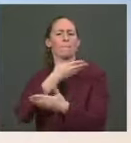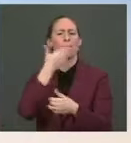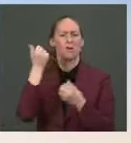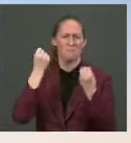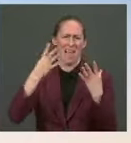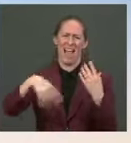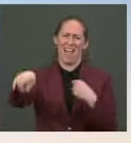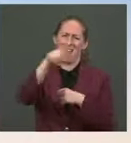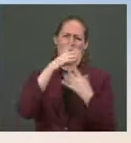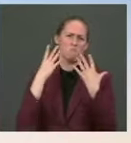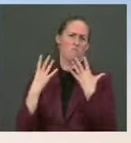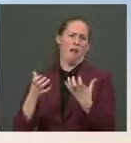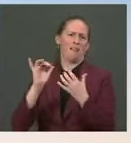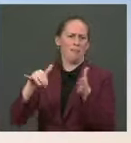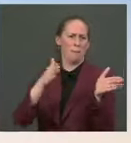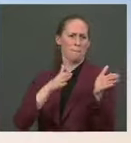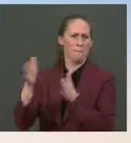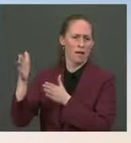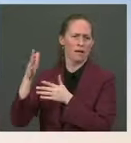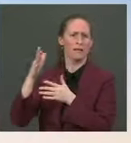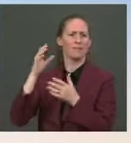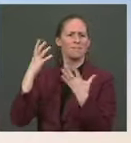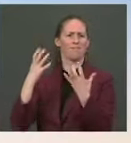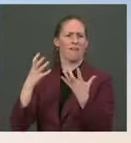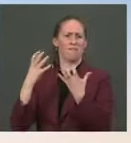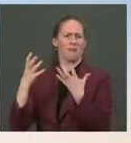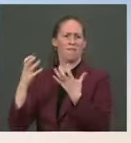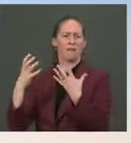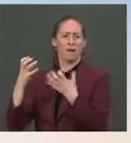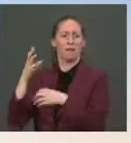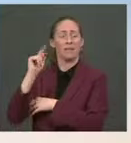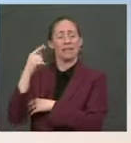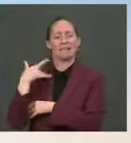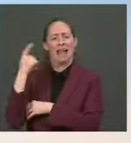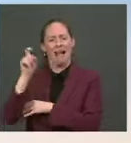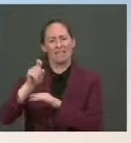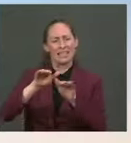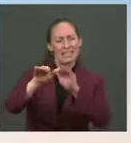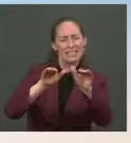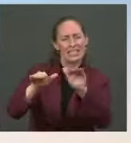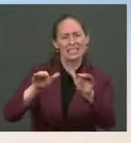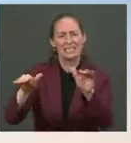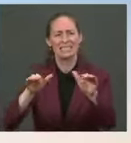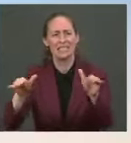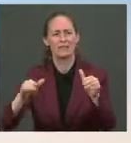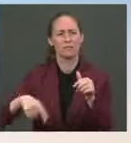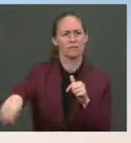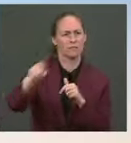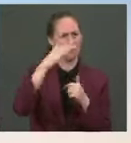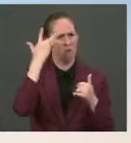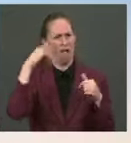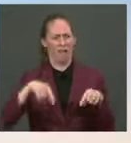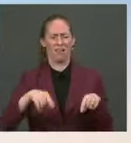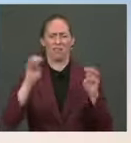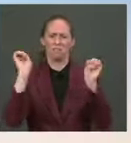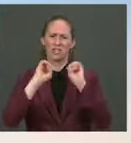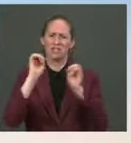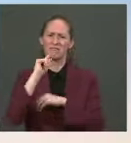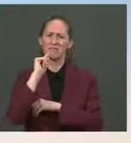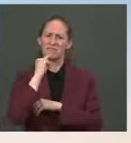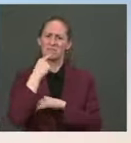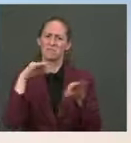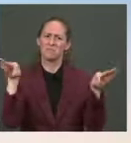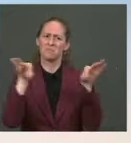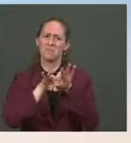crisis. But he also recognizes that he needs to be out there conveying to the American public why this matters to them, even if they like different